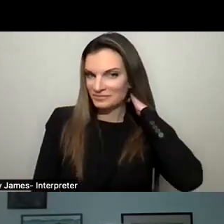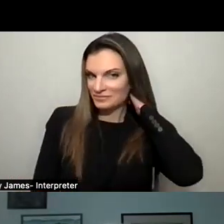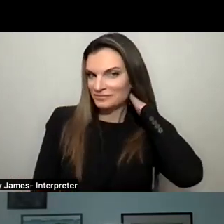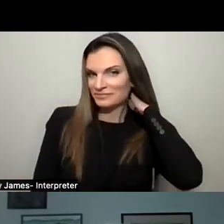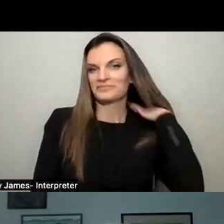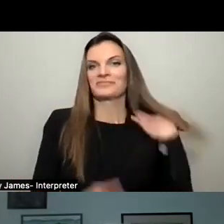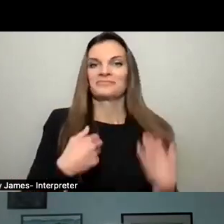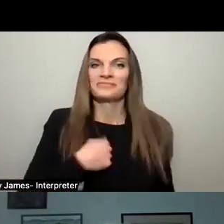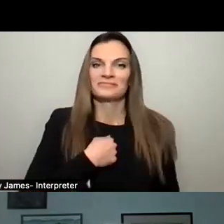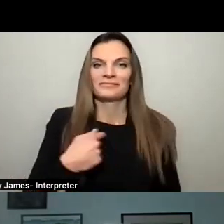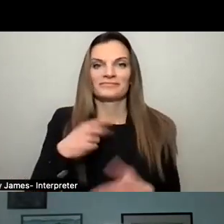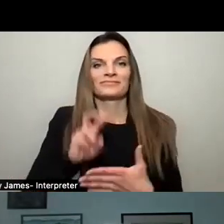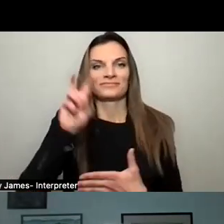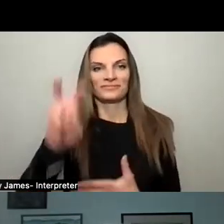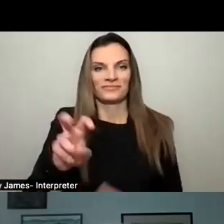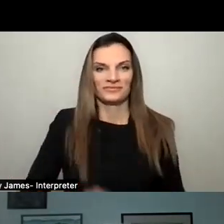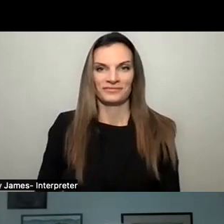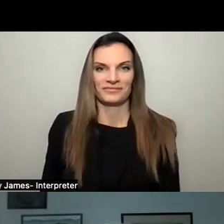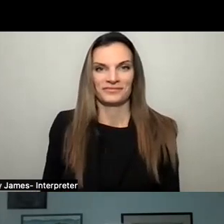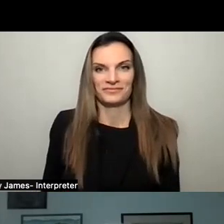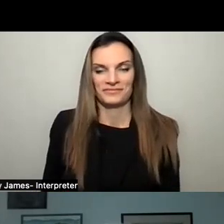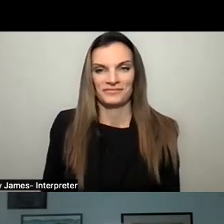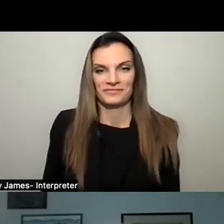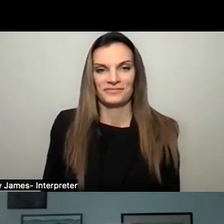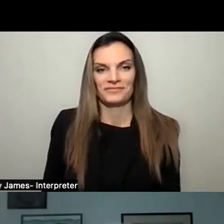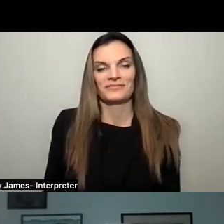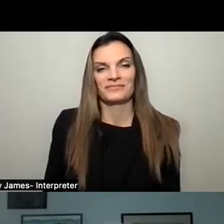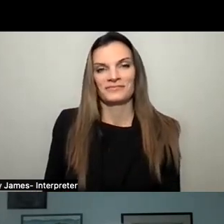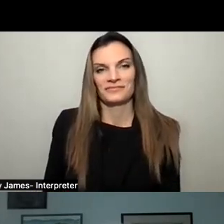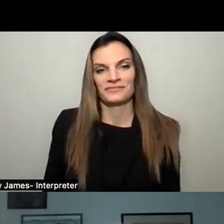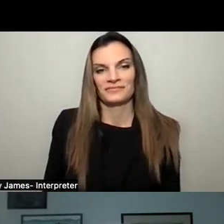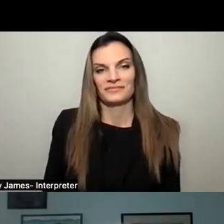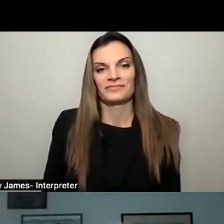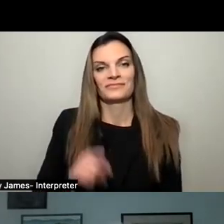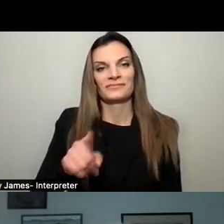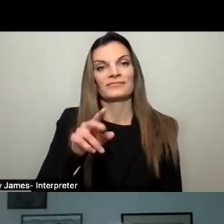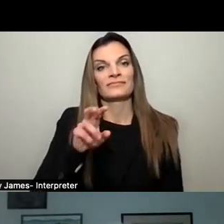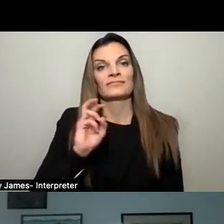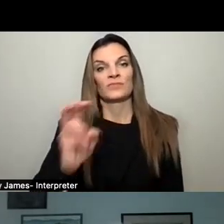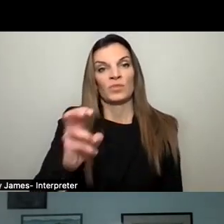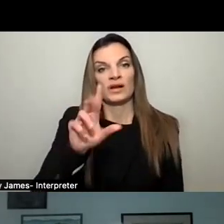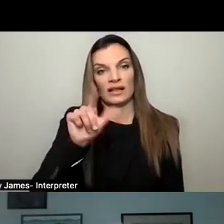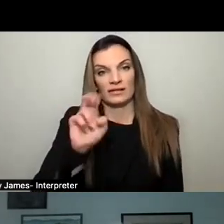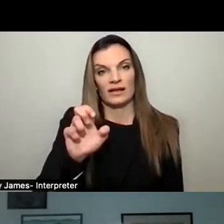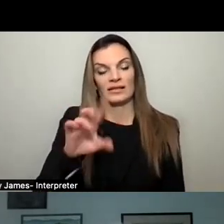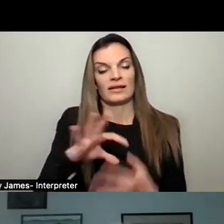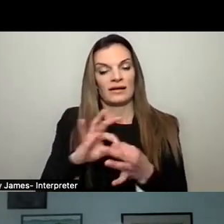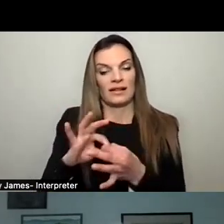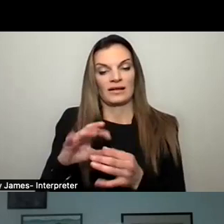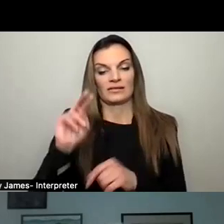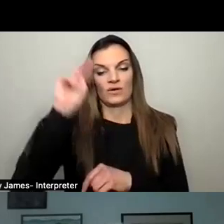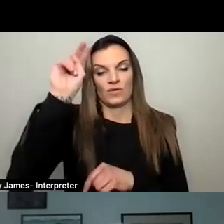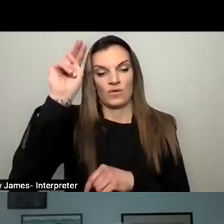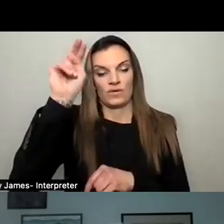apologize. It's okay. Many possibilities have been shared for a mobility lane that connects the north end of Sleepy Hollow